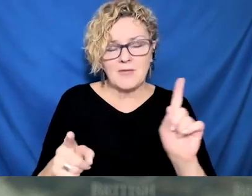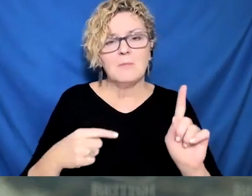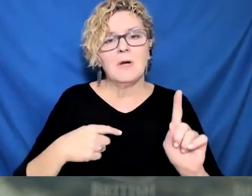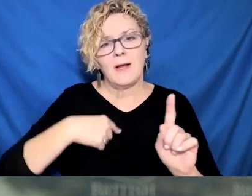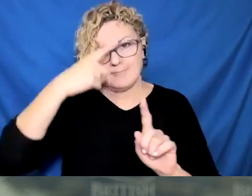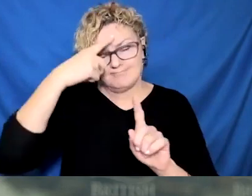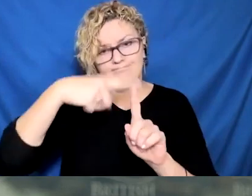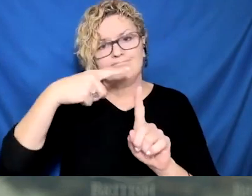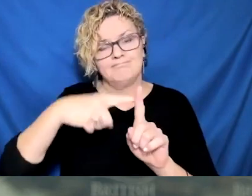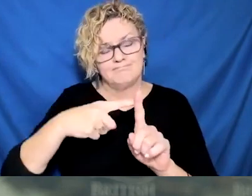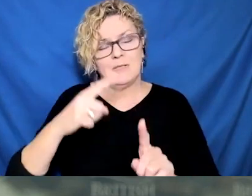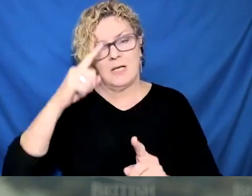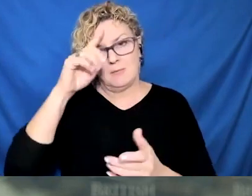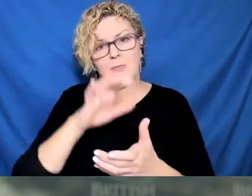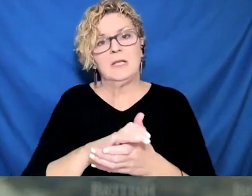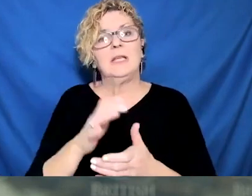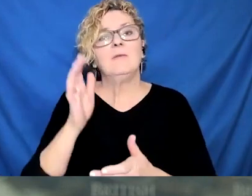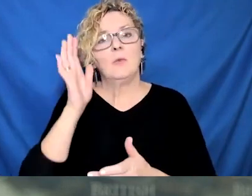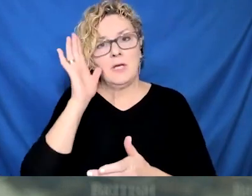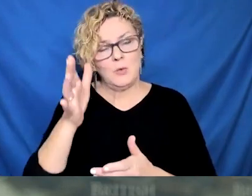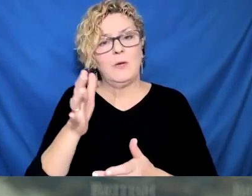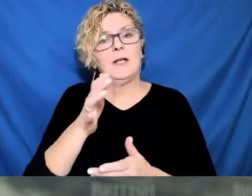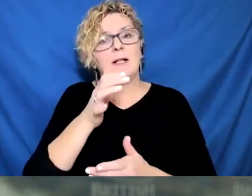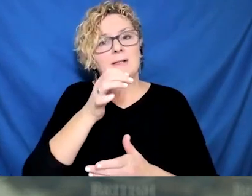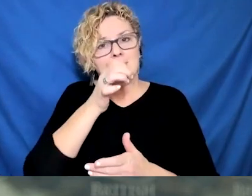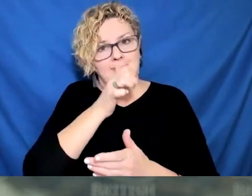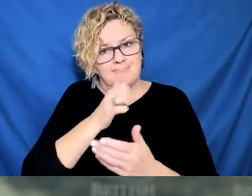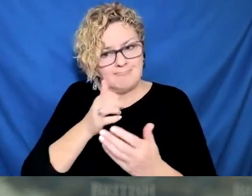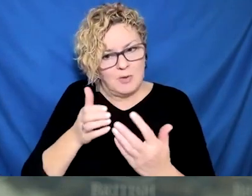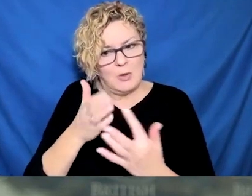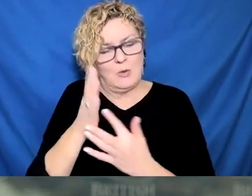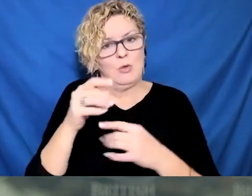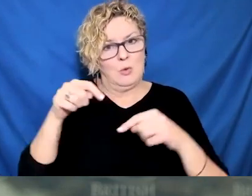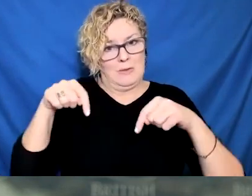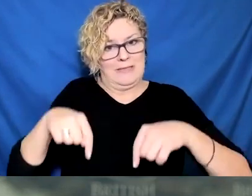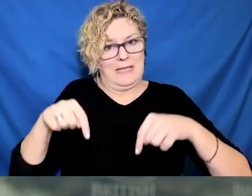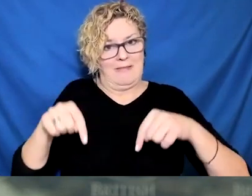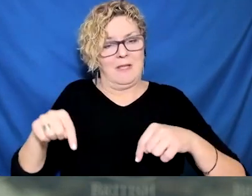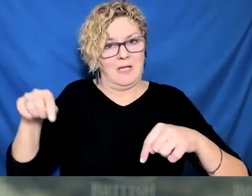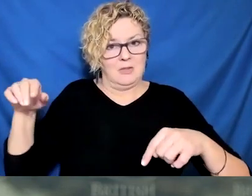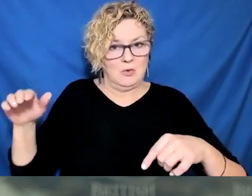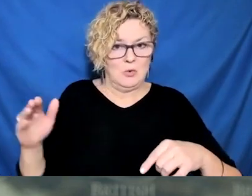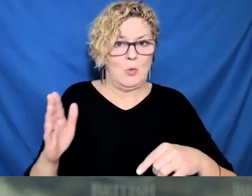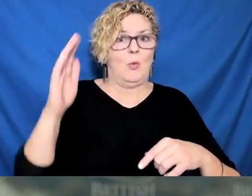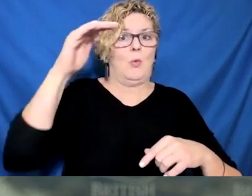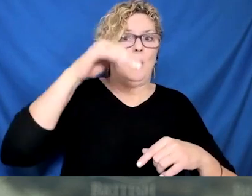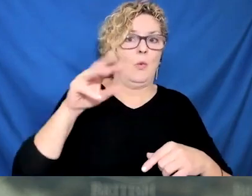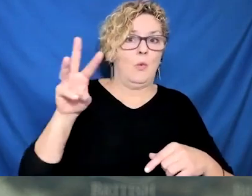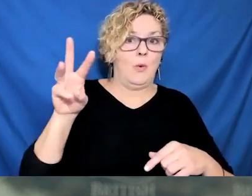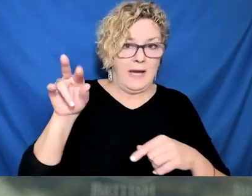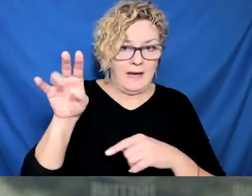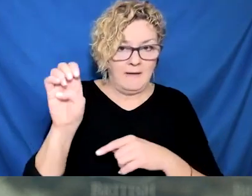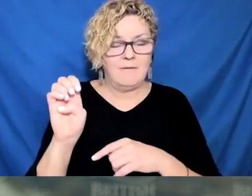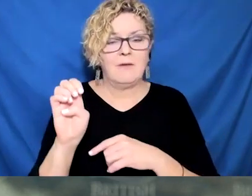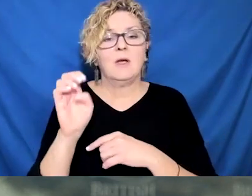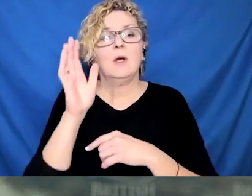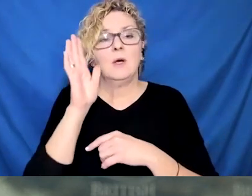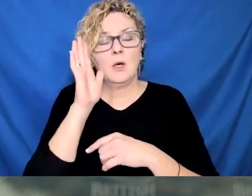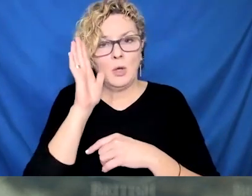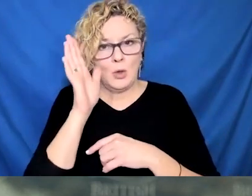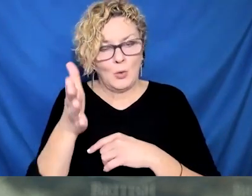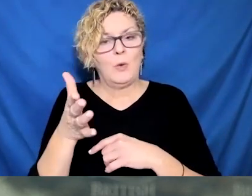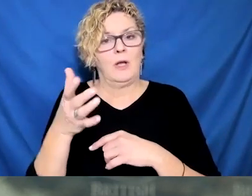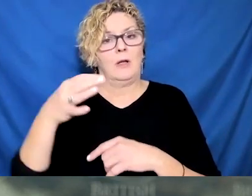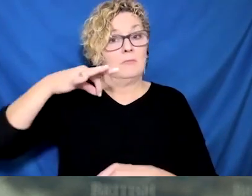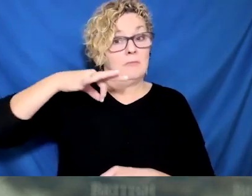have tens of thousands of people who have received an invitation, people are vulnerable